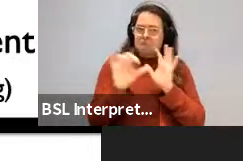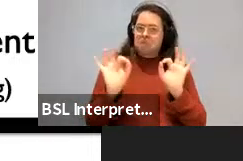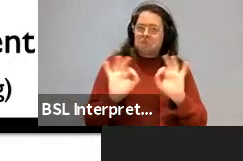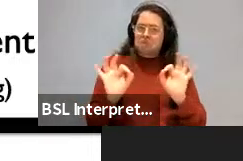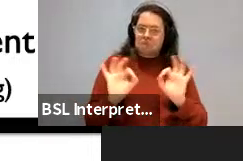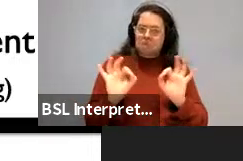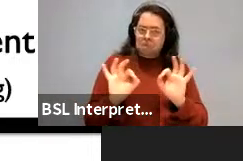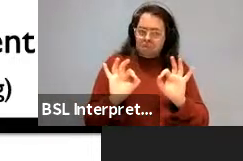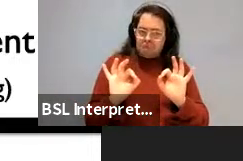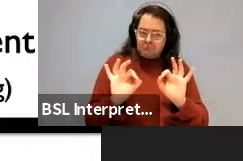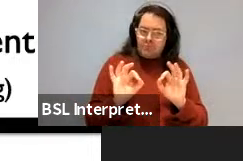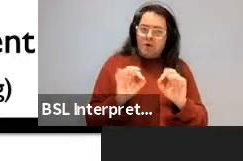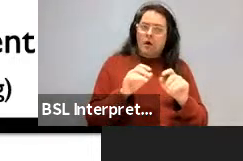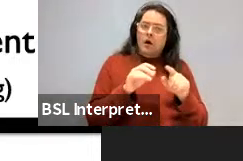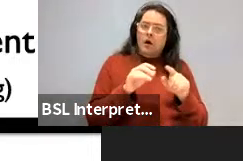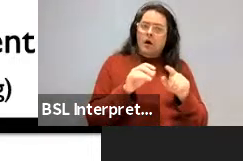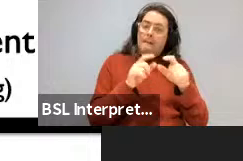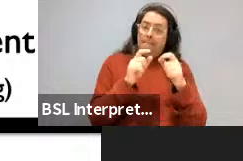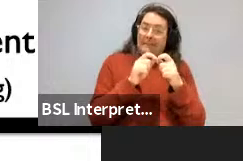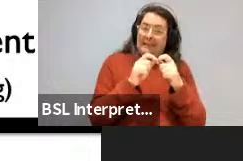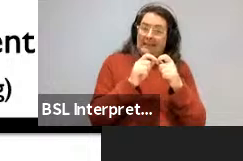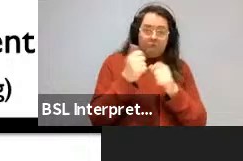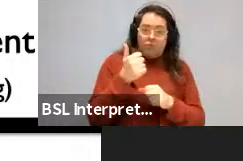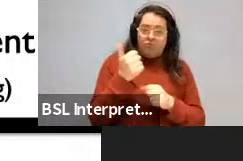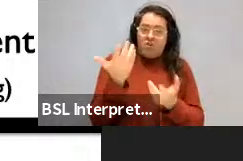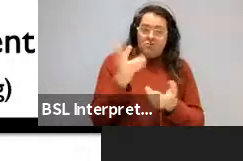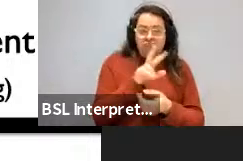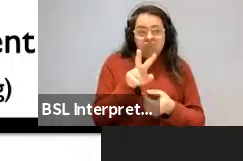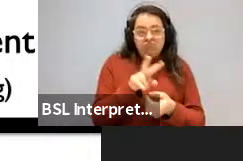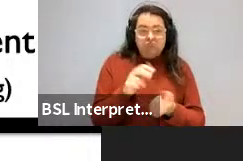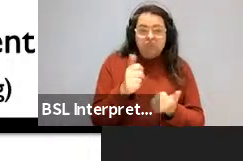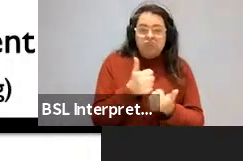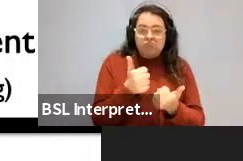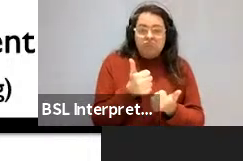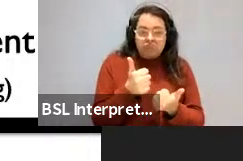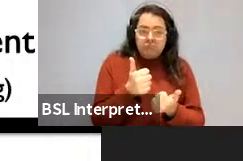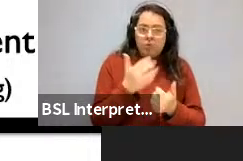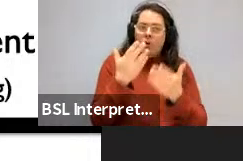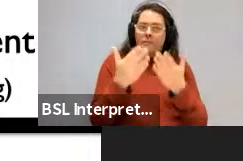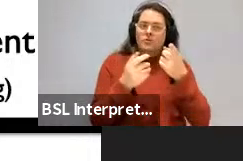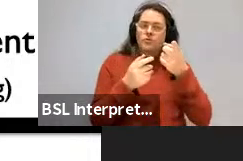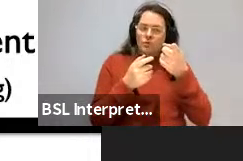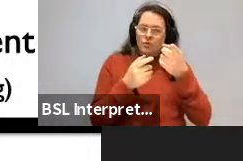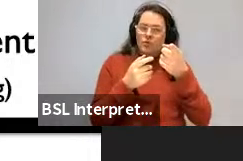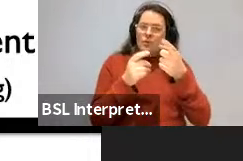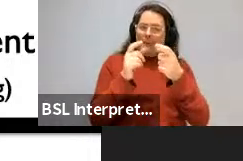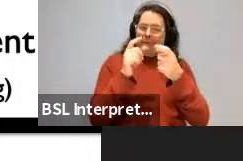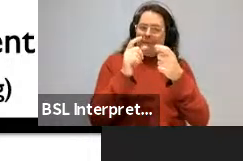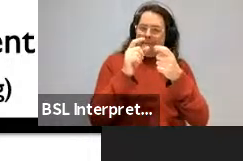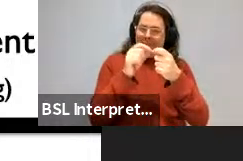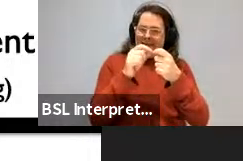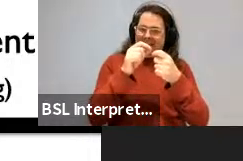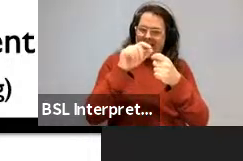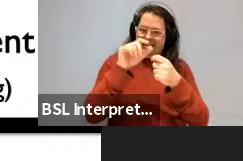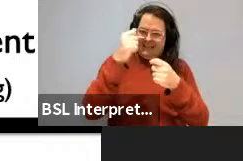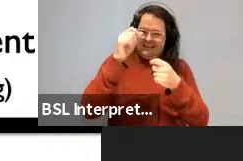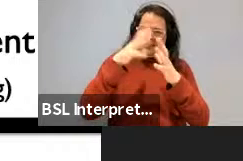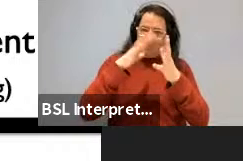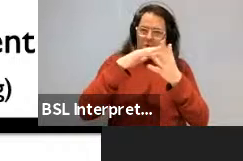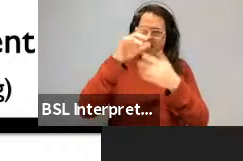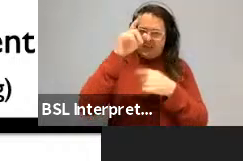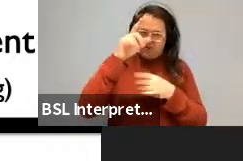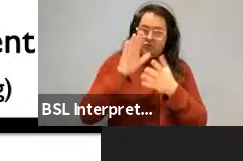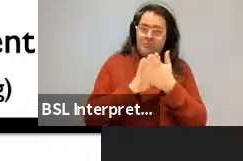concert, which he would worry if I might miss is, is much better. And there's, so you get some interaction here, the island interaction